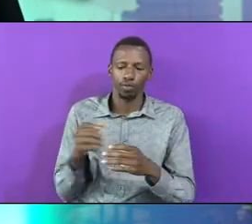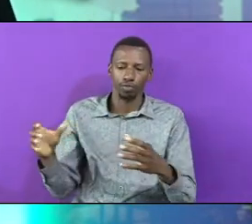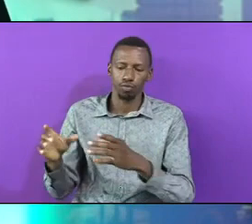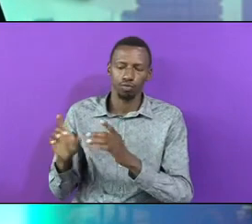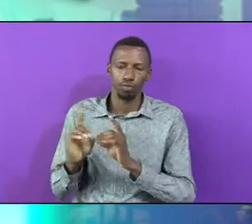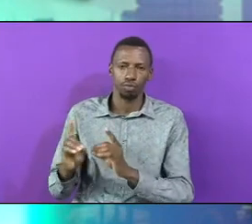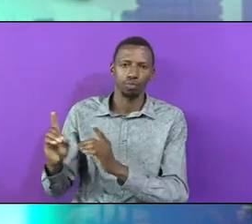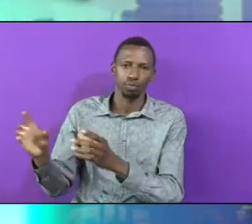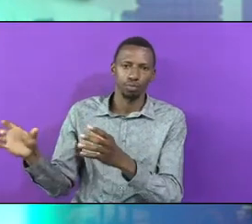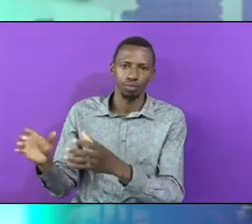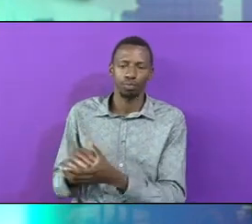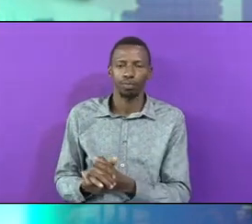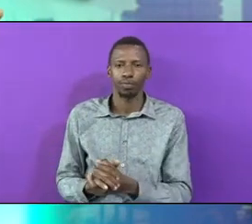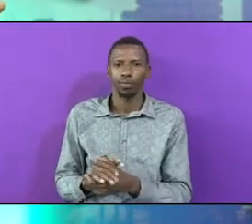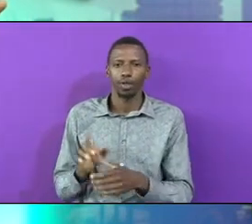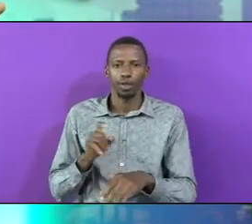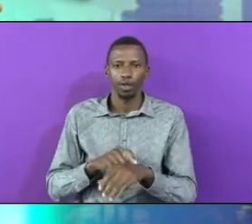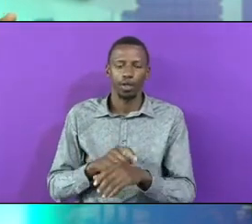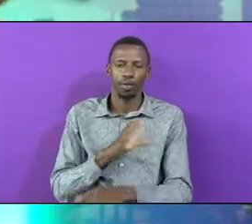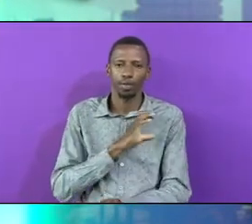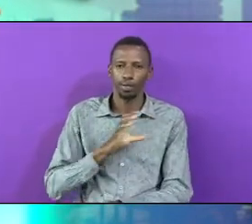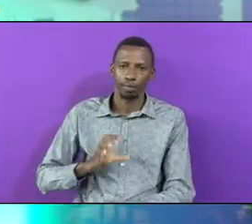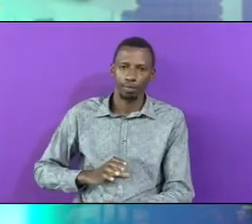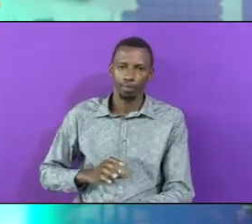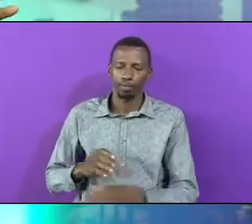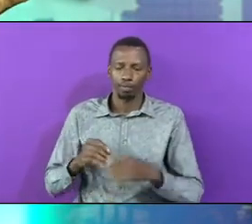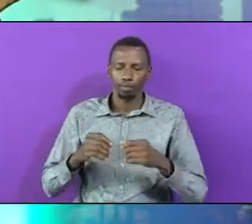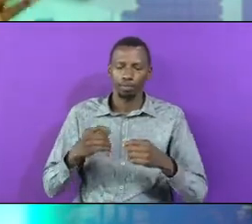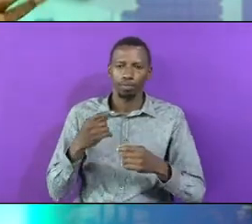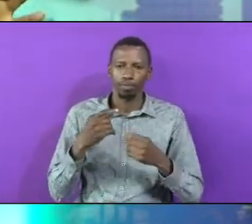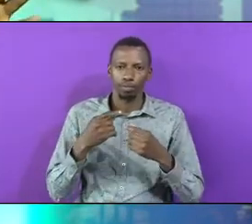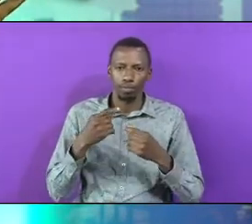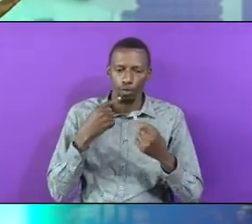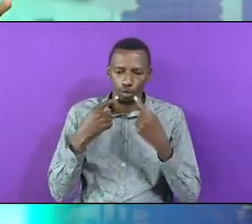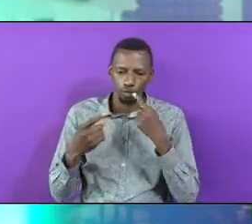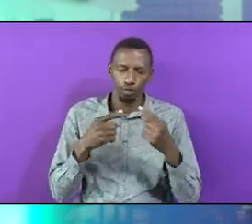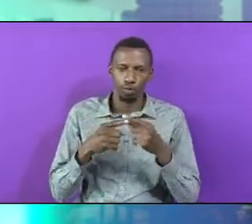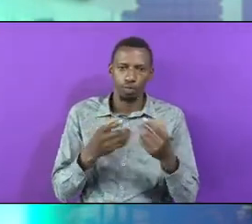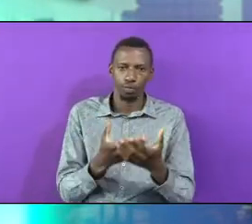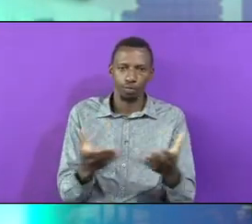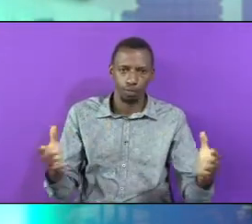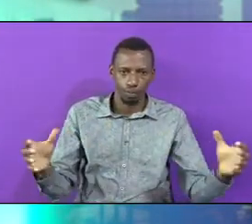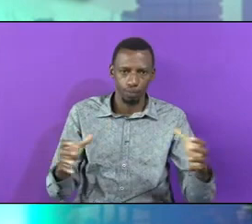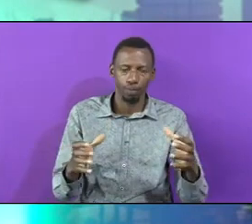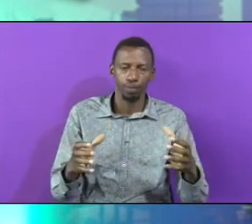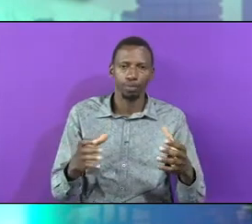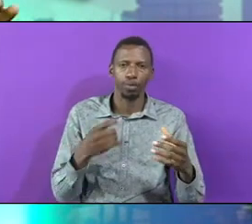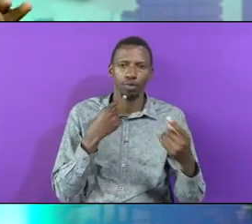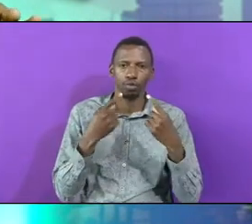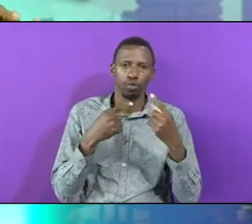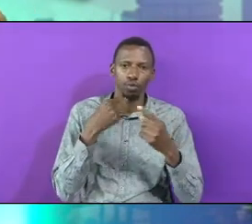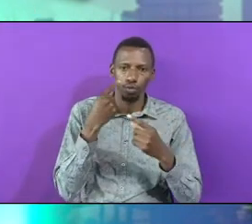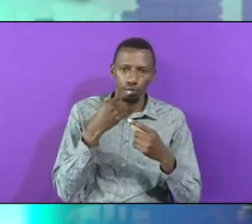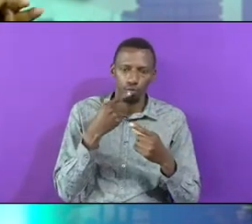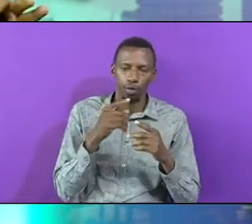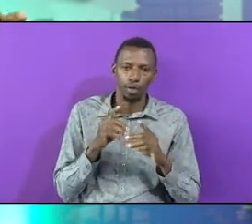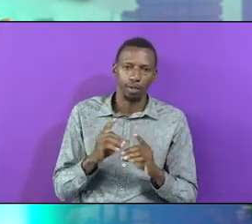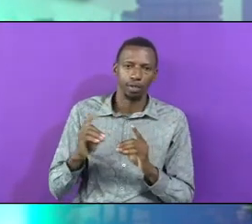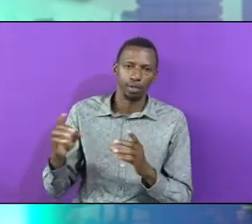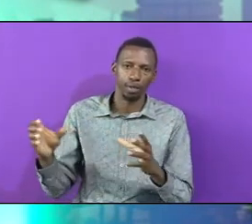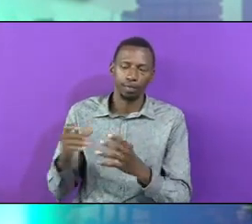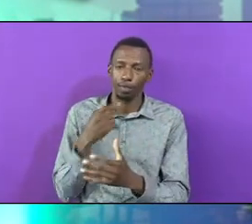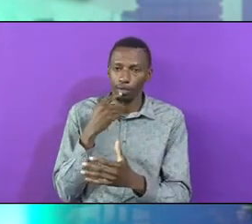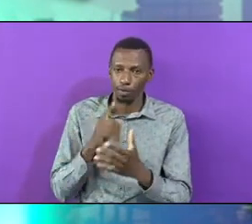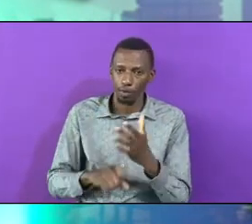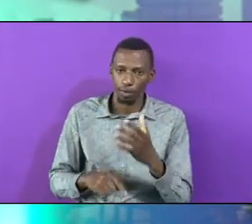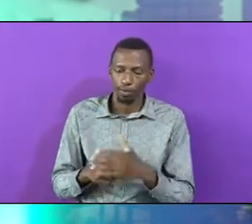Christ Is addressing This crowd Is addressing Disciples And he Telling them Go